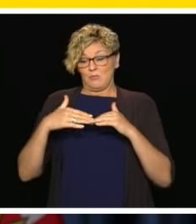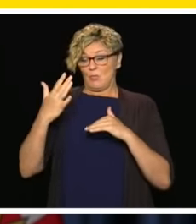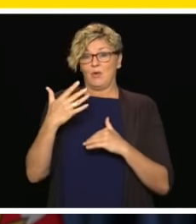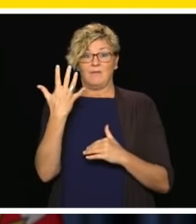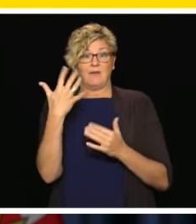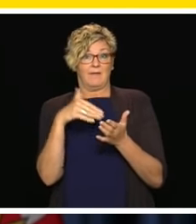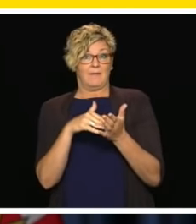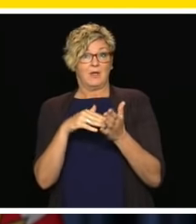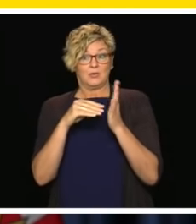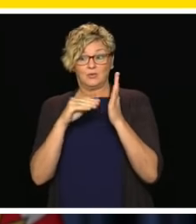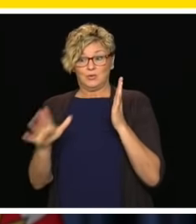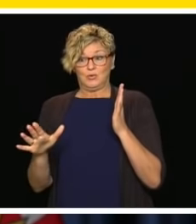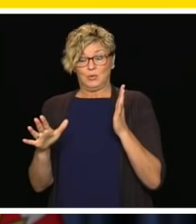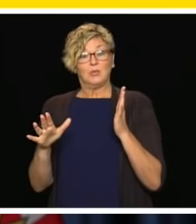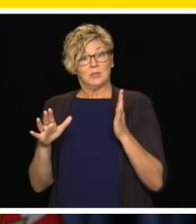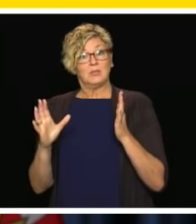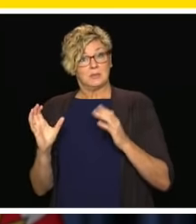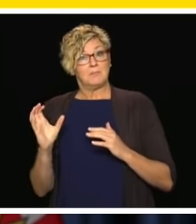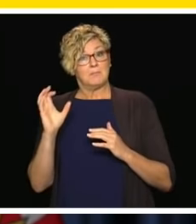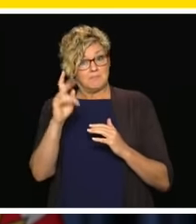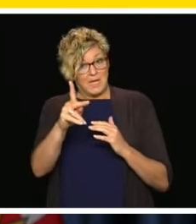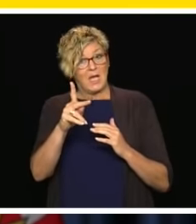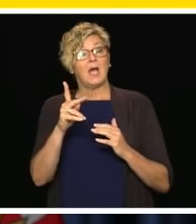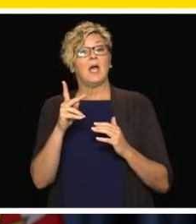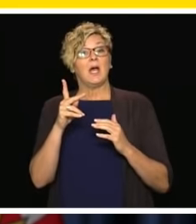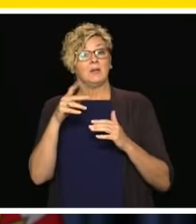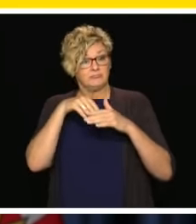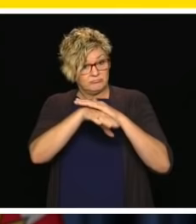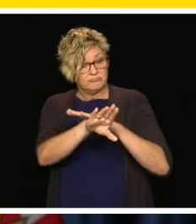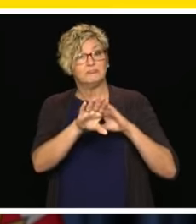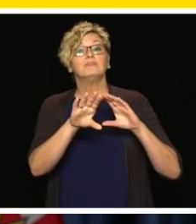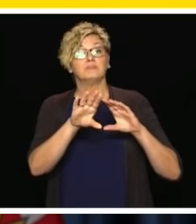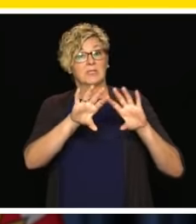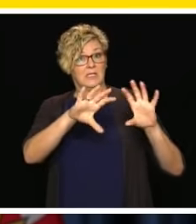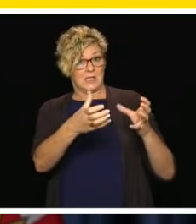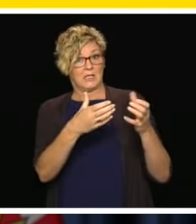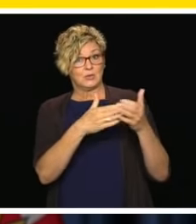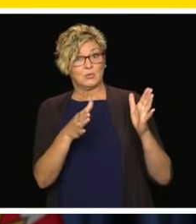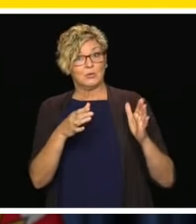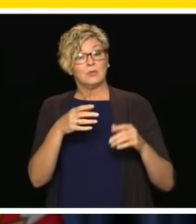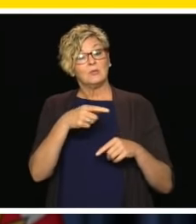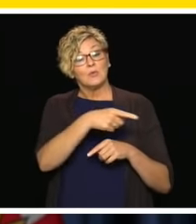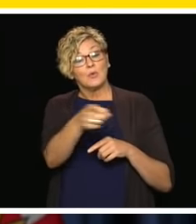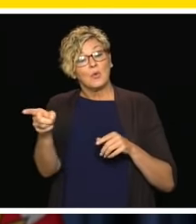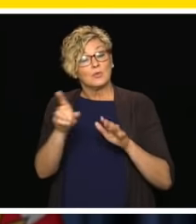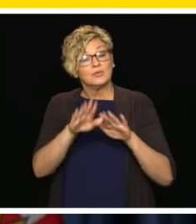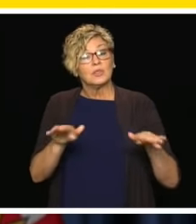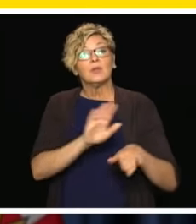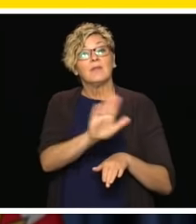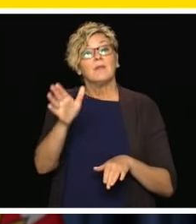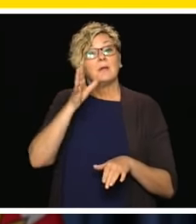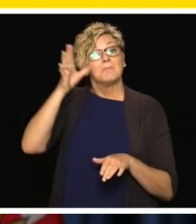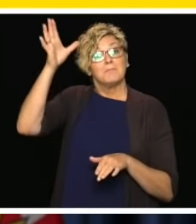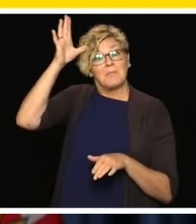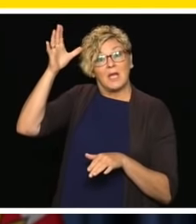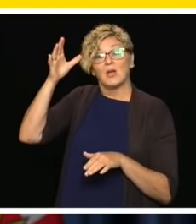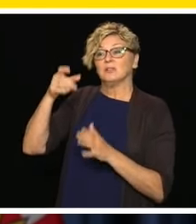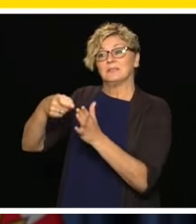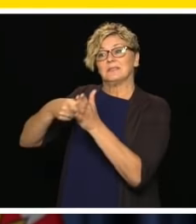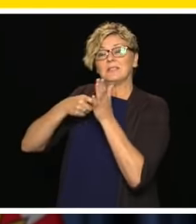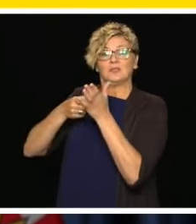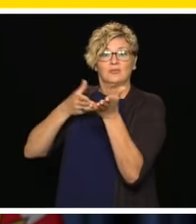students who have safely returned to school and are being accommodated there each and every day. These are the children of essential service workers